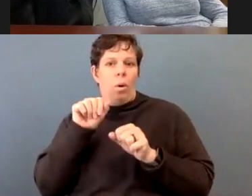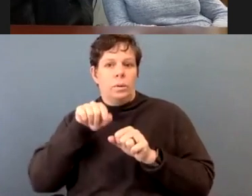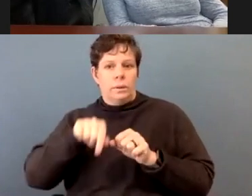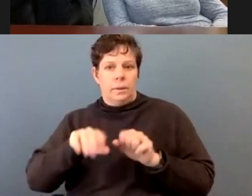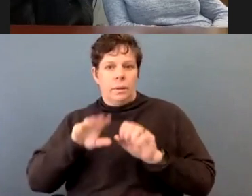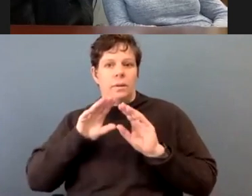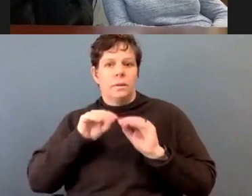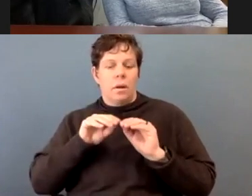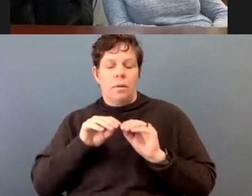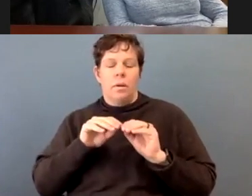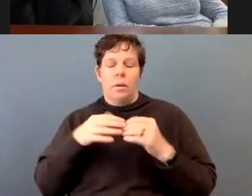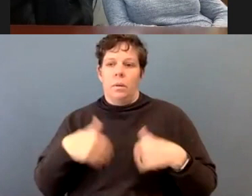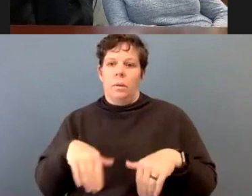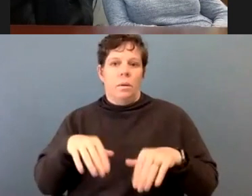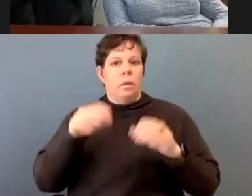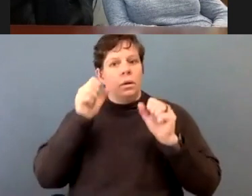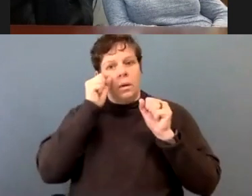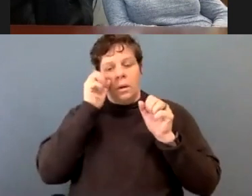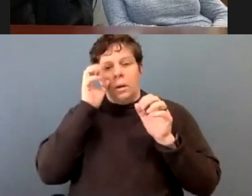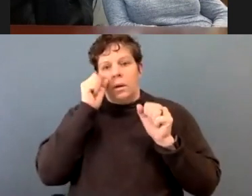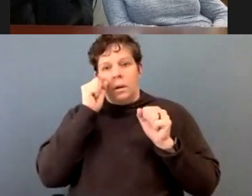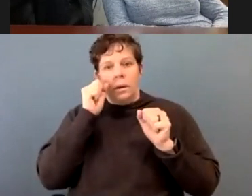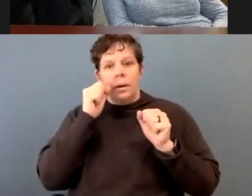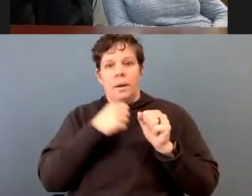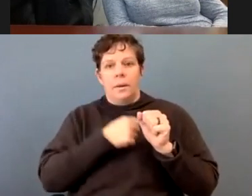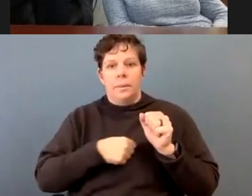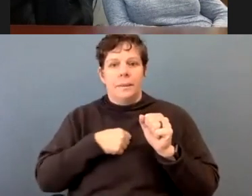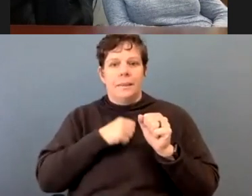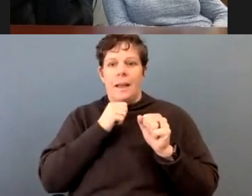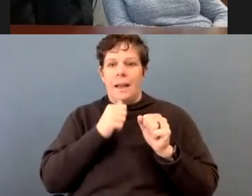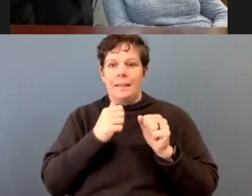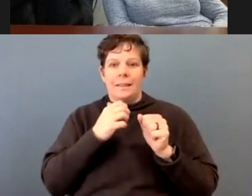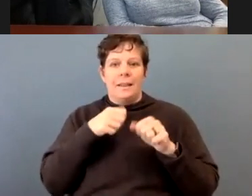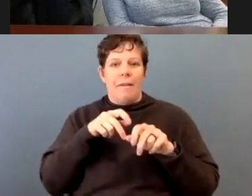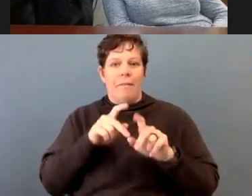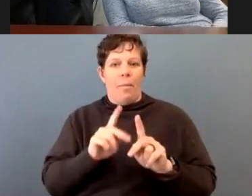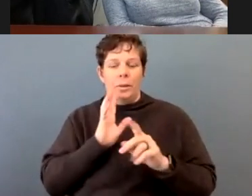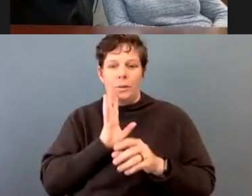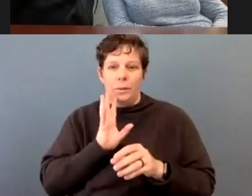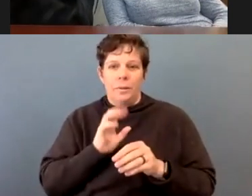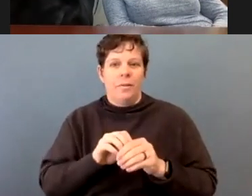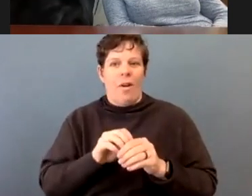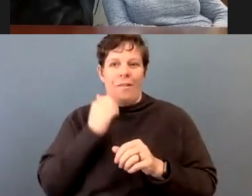It was remarkable and I'm sorry I didn't get to tune in every single day.